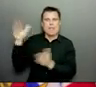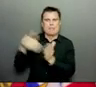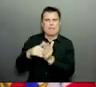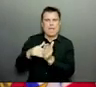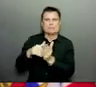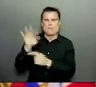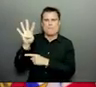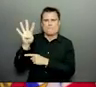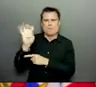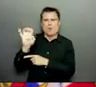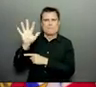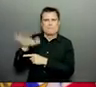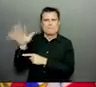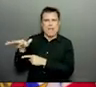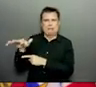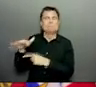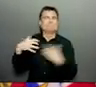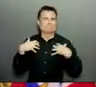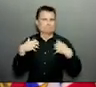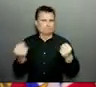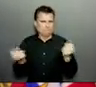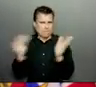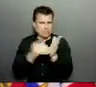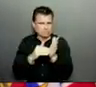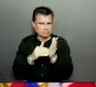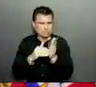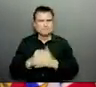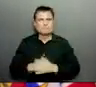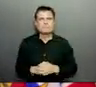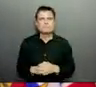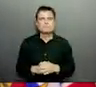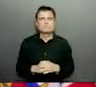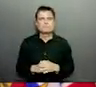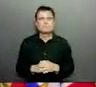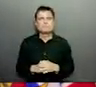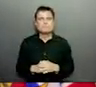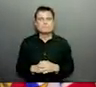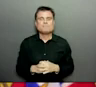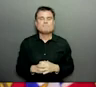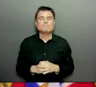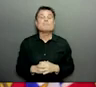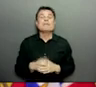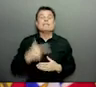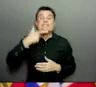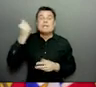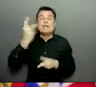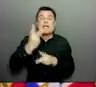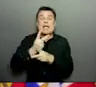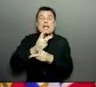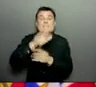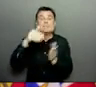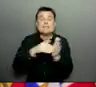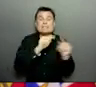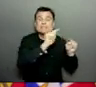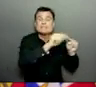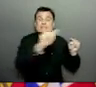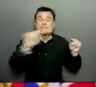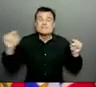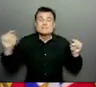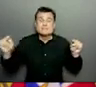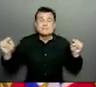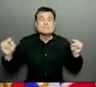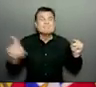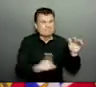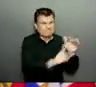As we know, we've had a number of outbreaks in long-term care, and that reflects in the fact that we had 41